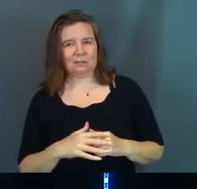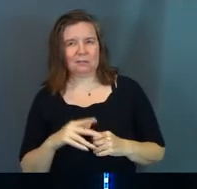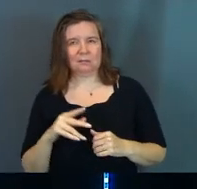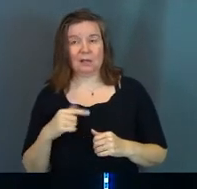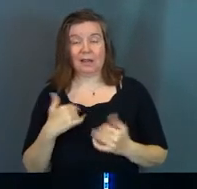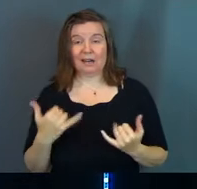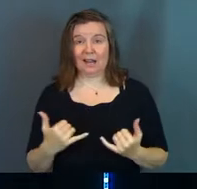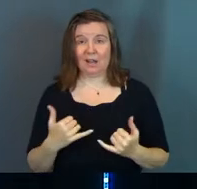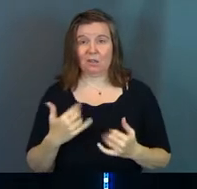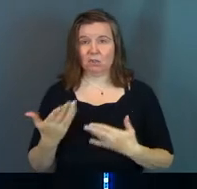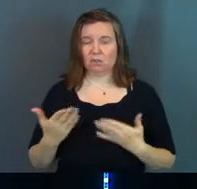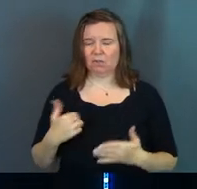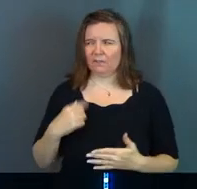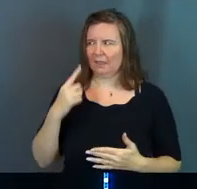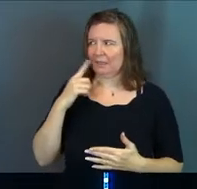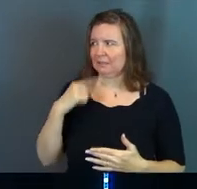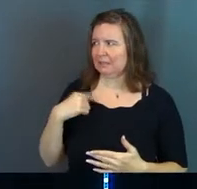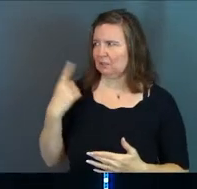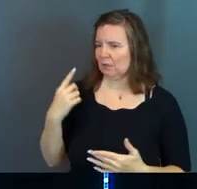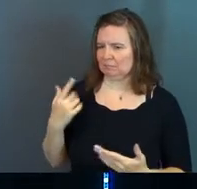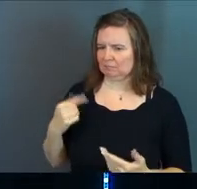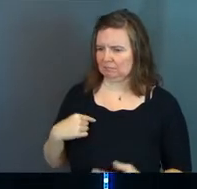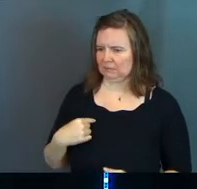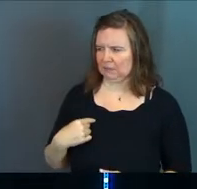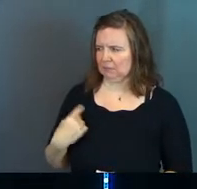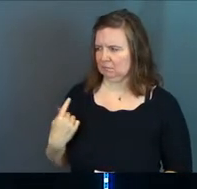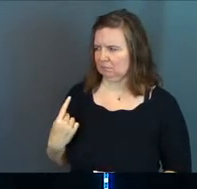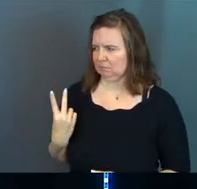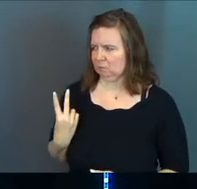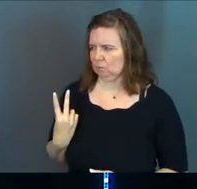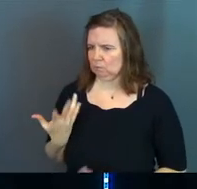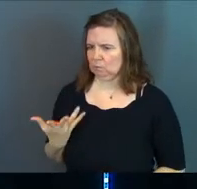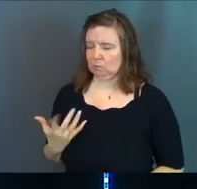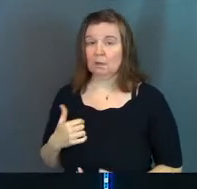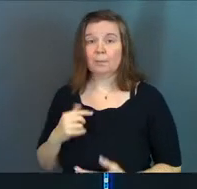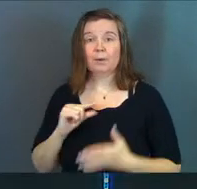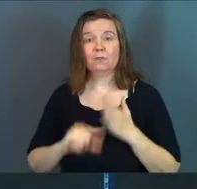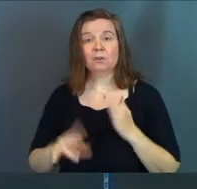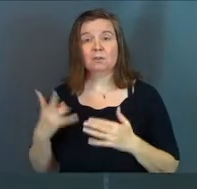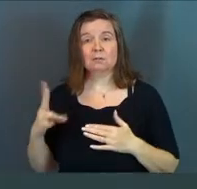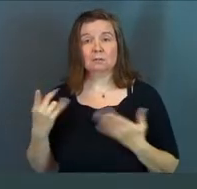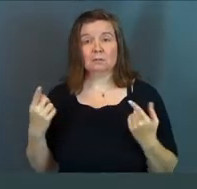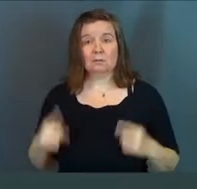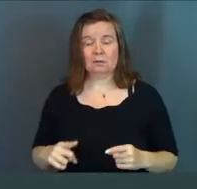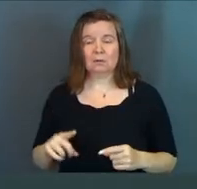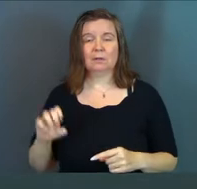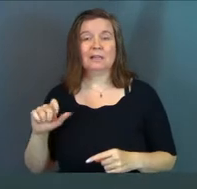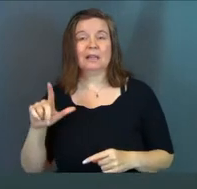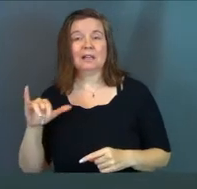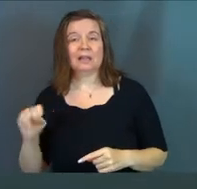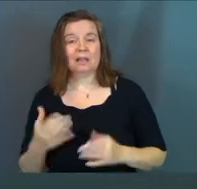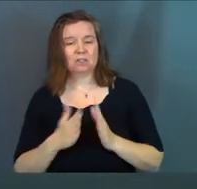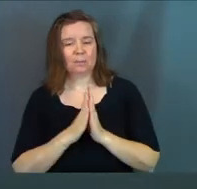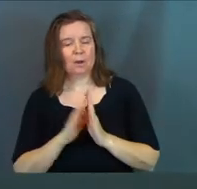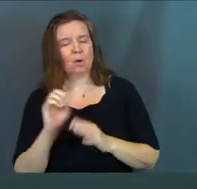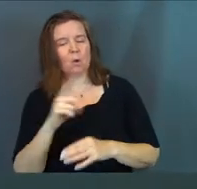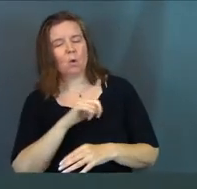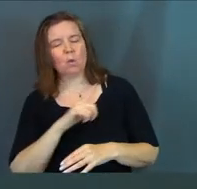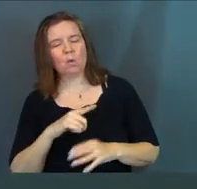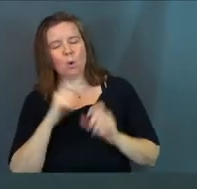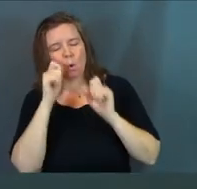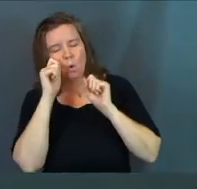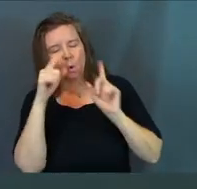point, the servant thinks he's nuts, right? But verse 17 happens. Then Elisha prays, O Lord,